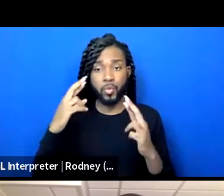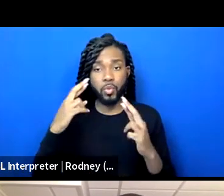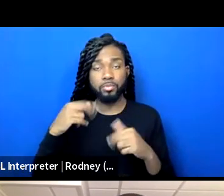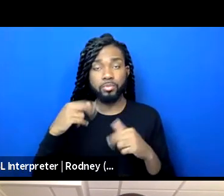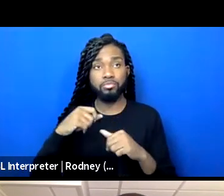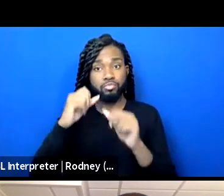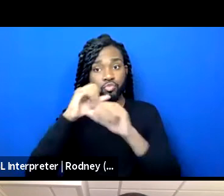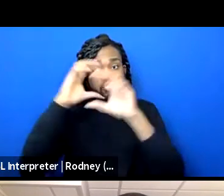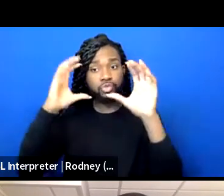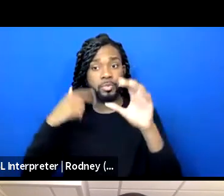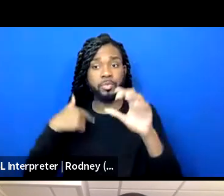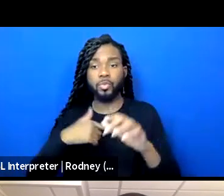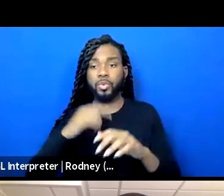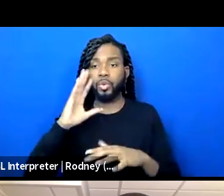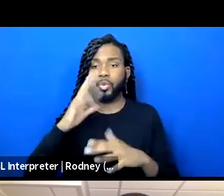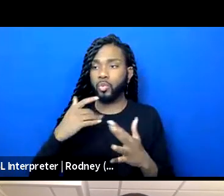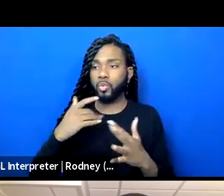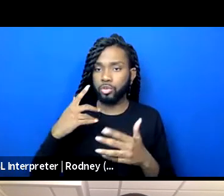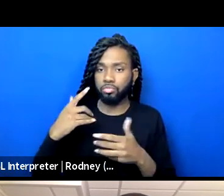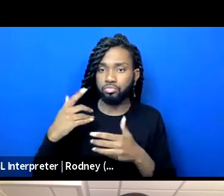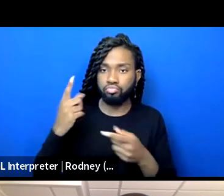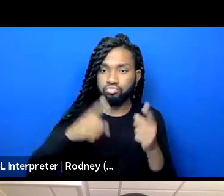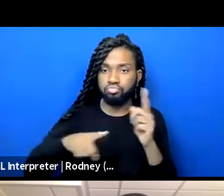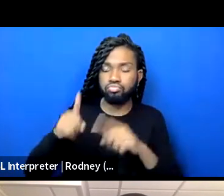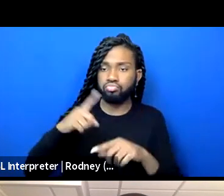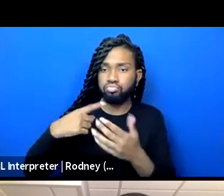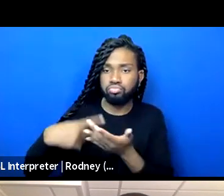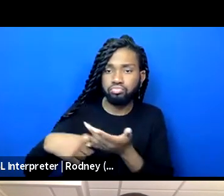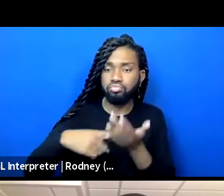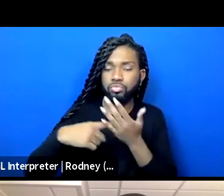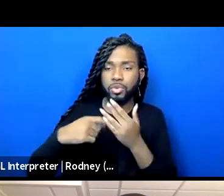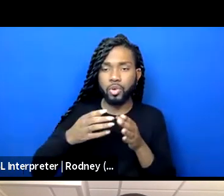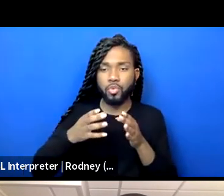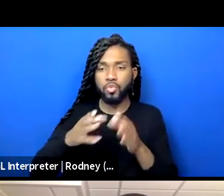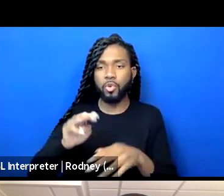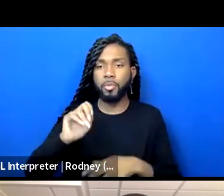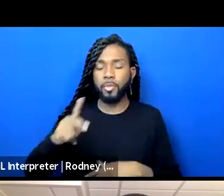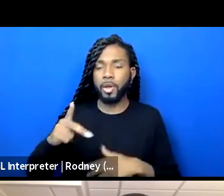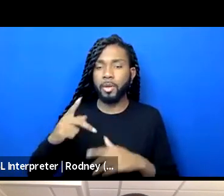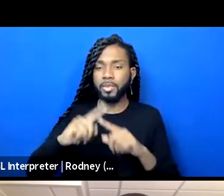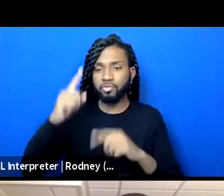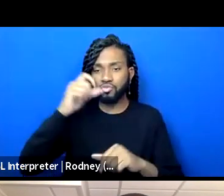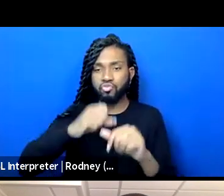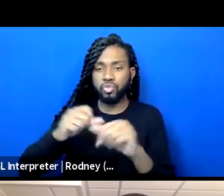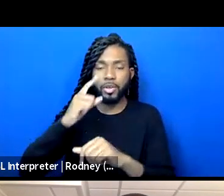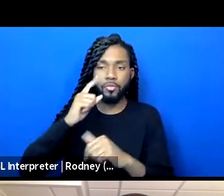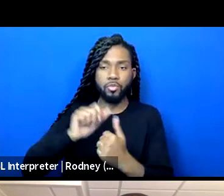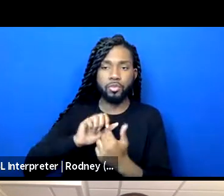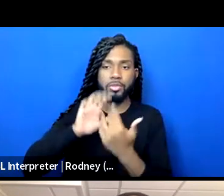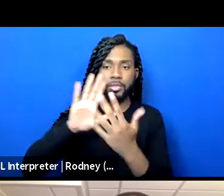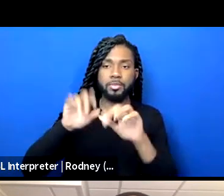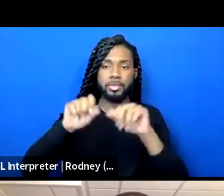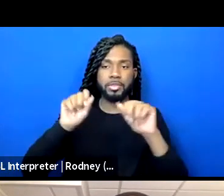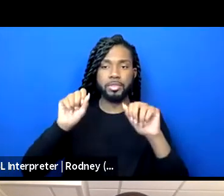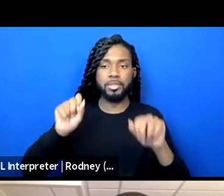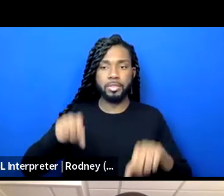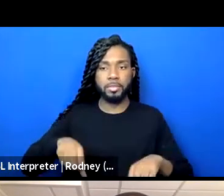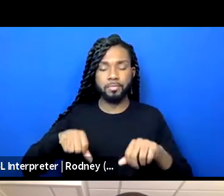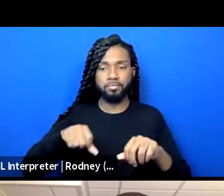be co-creating a roadmap together of strategy, expertise, tackling systemic systems.